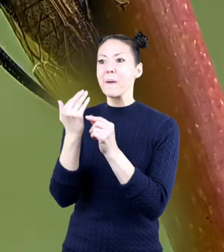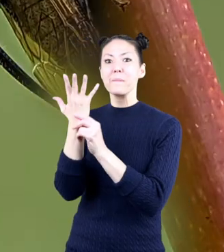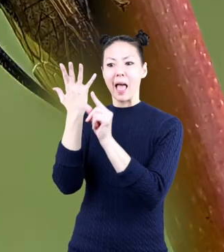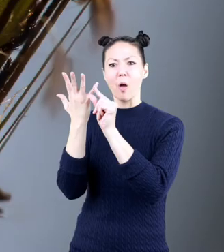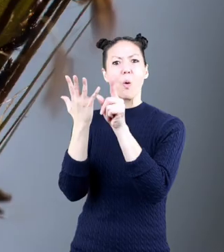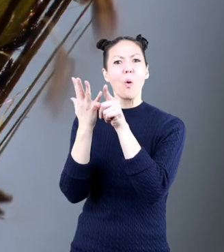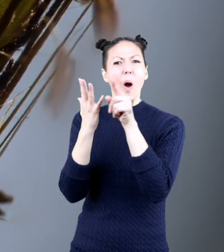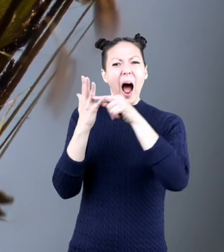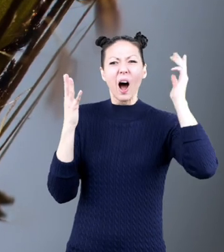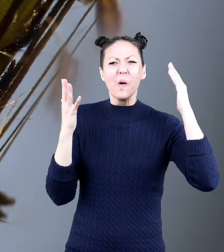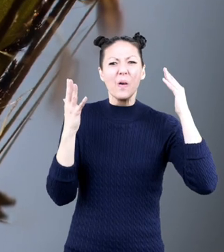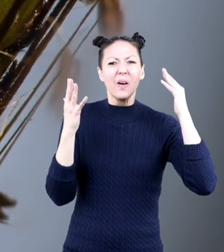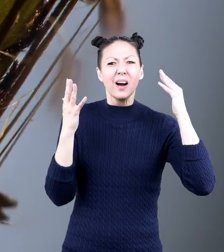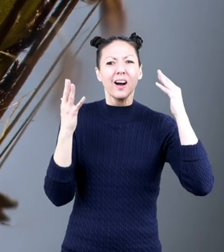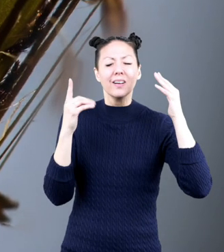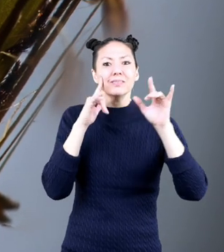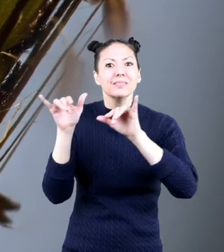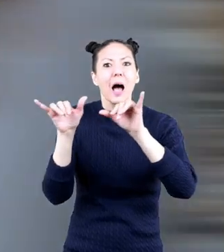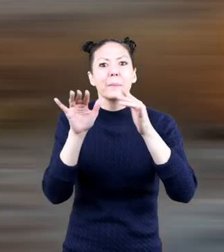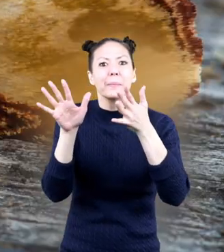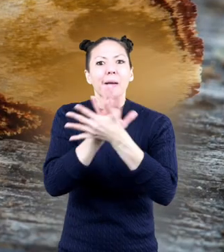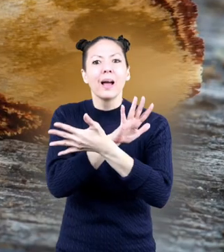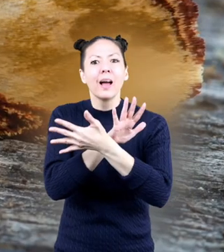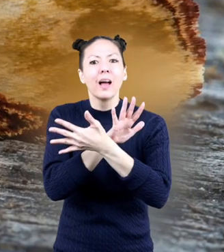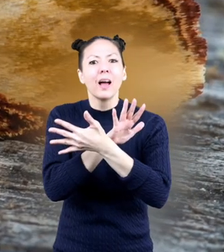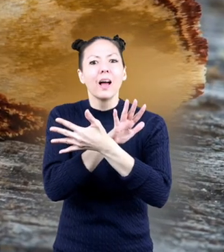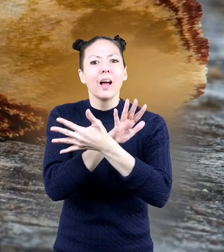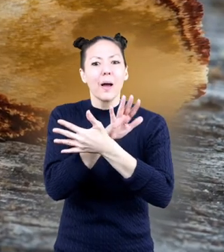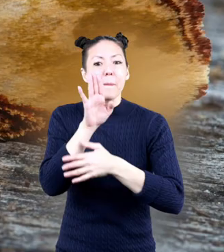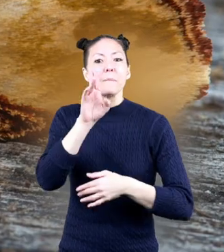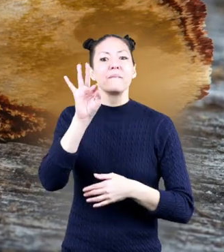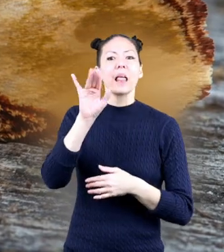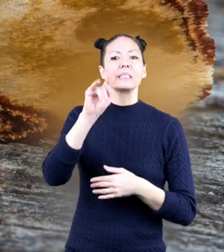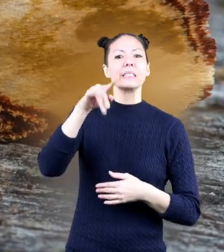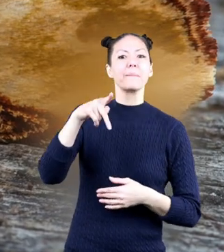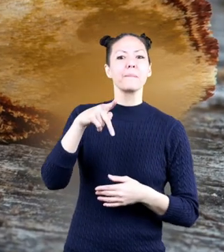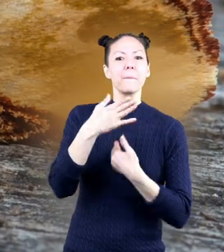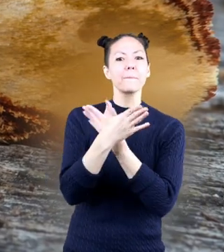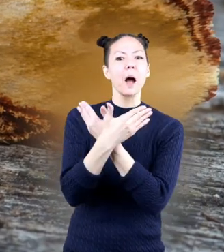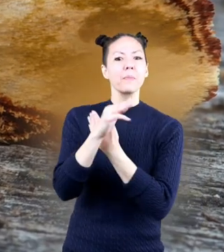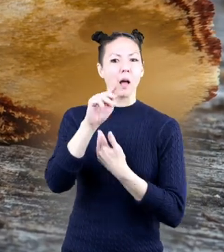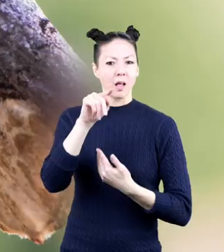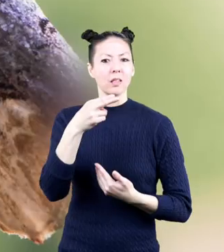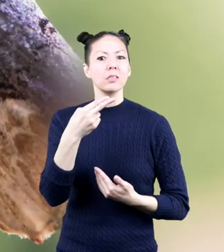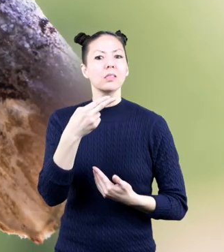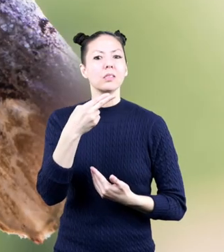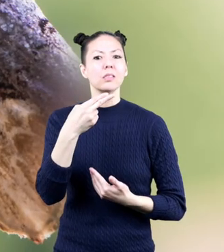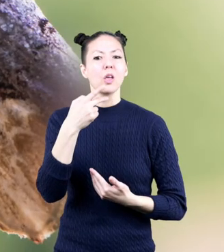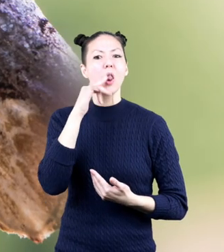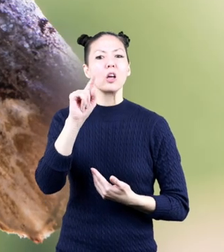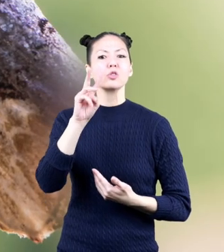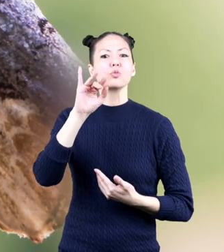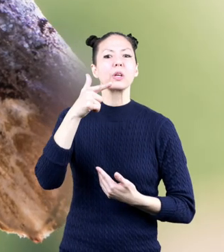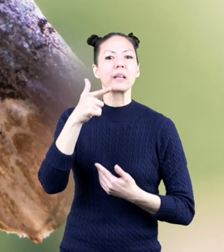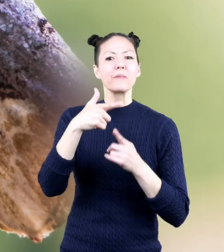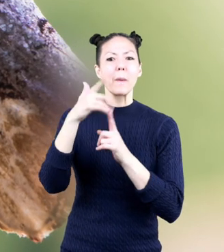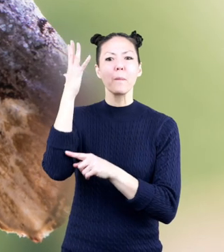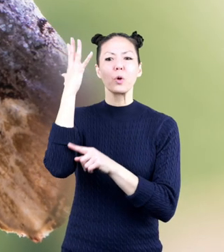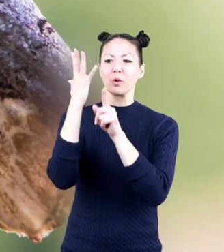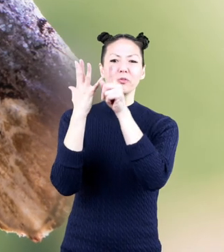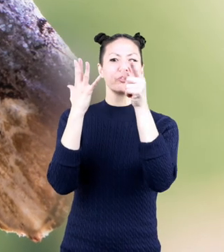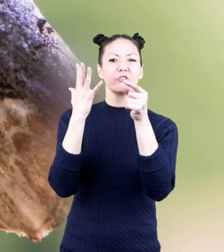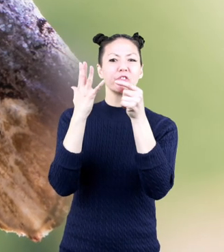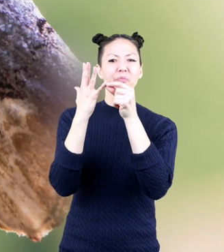a thorn on a plant, and a buff tip moth that looks like a twig from a